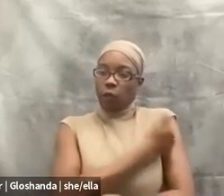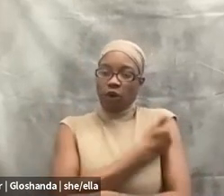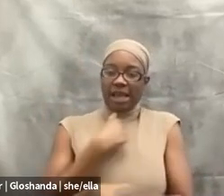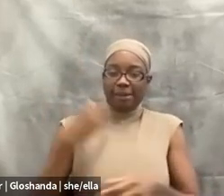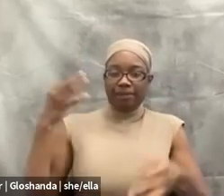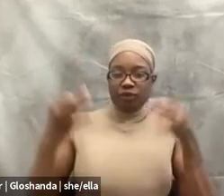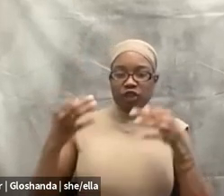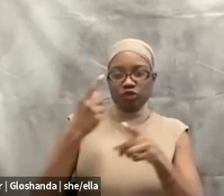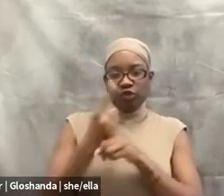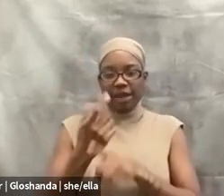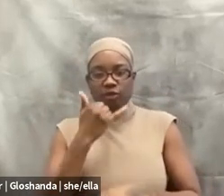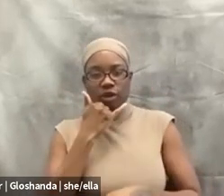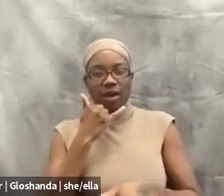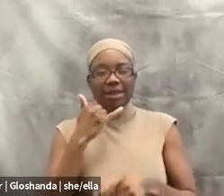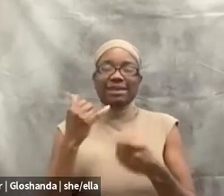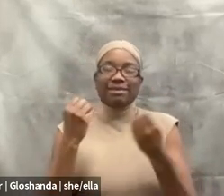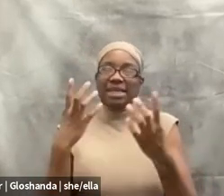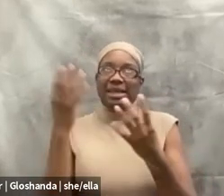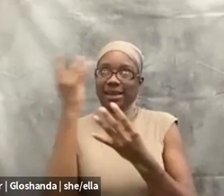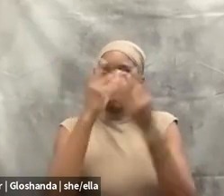mixed bag of thoughts, but that's where I'll start.